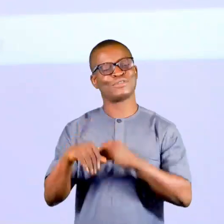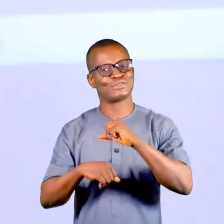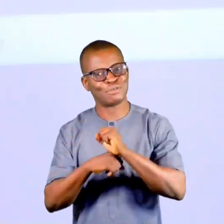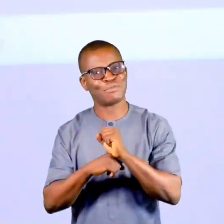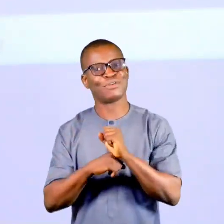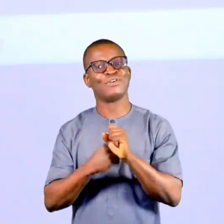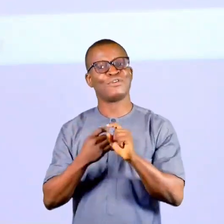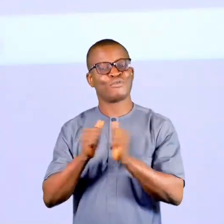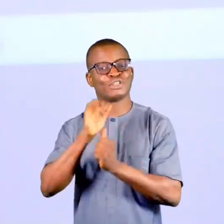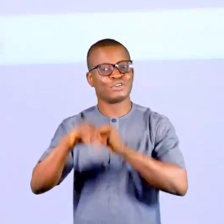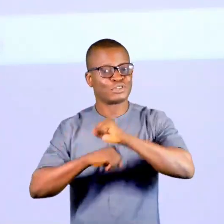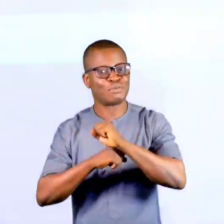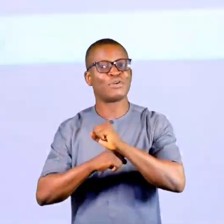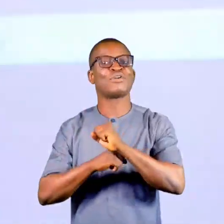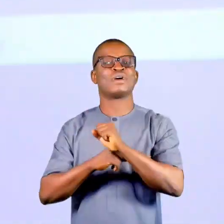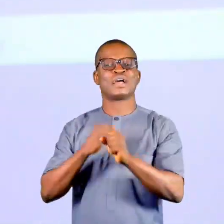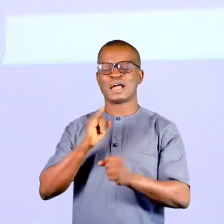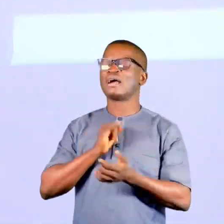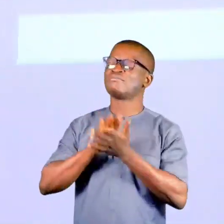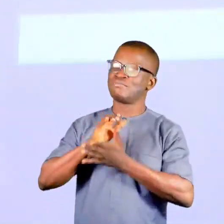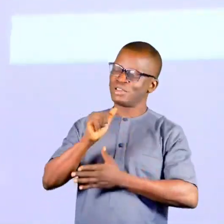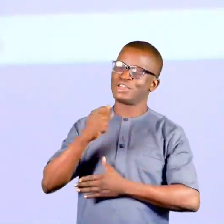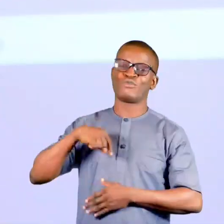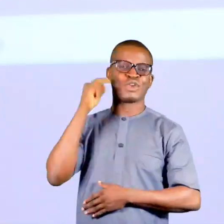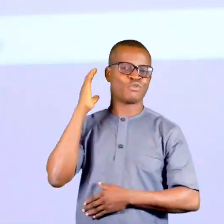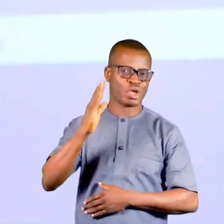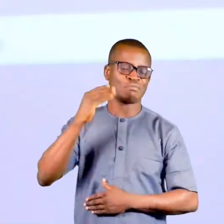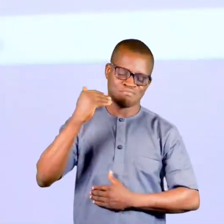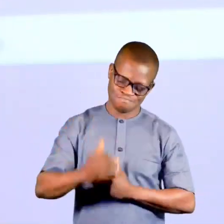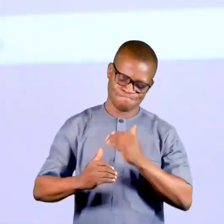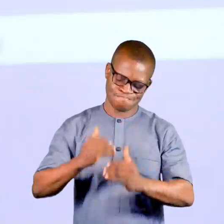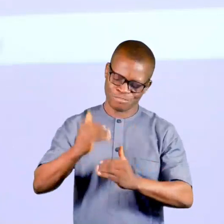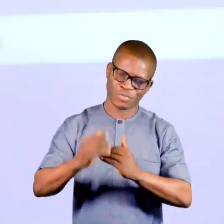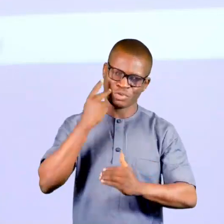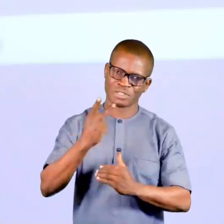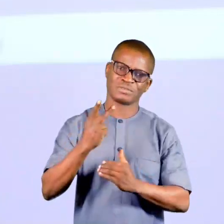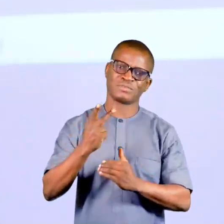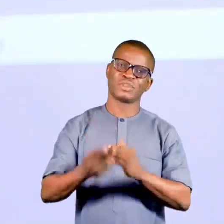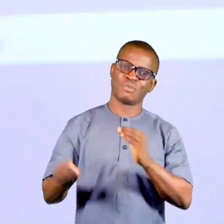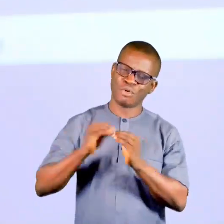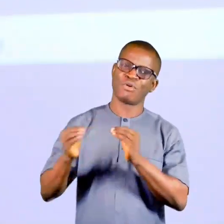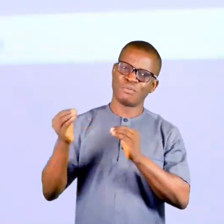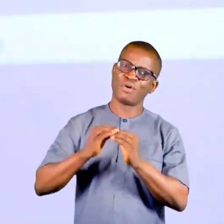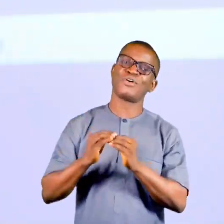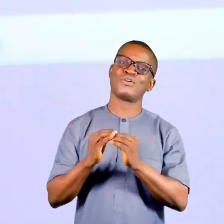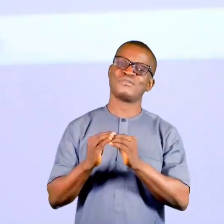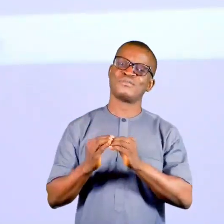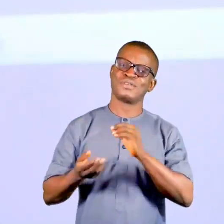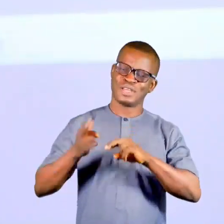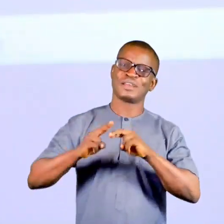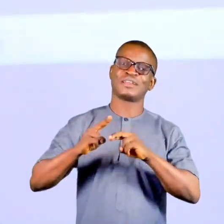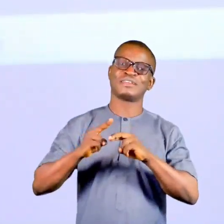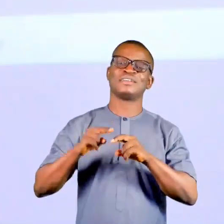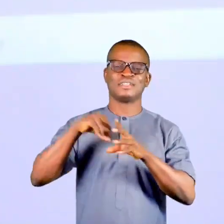do. And with the support of my lords, I am certain that we will progressively see that much-needed traction that